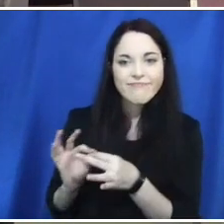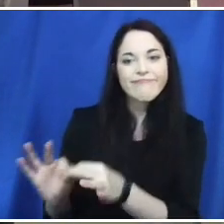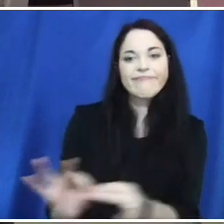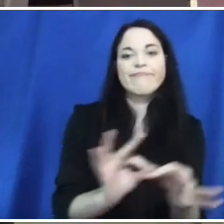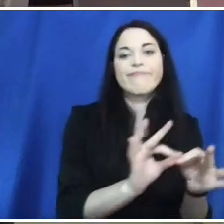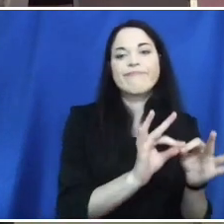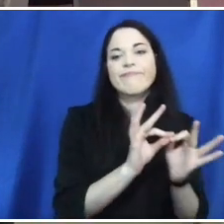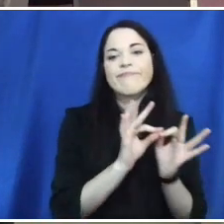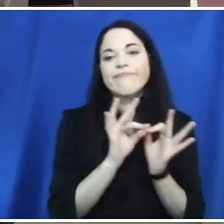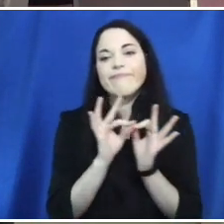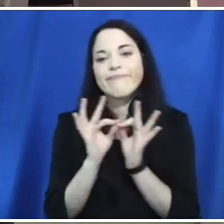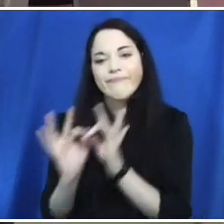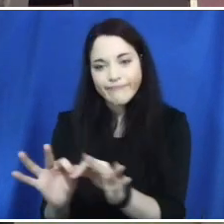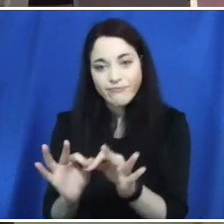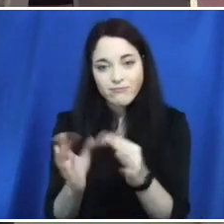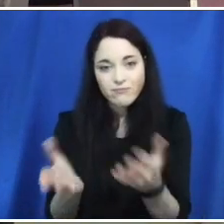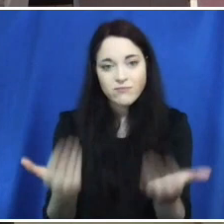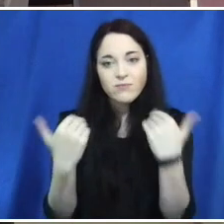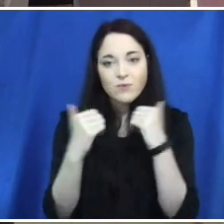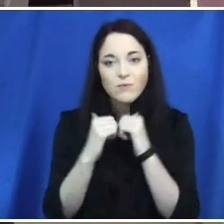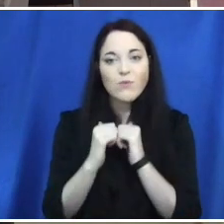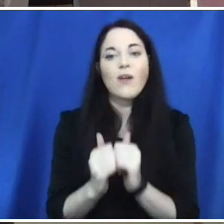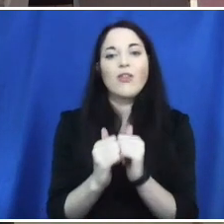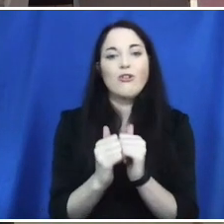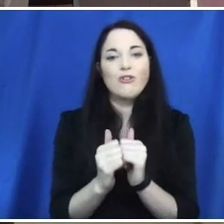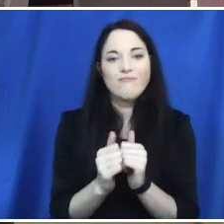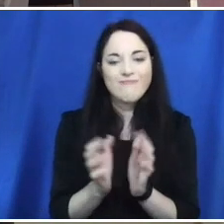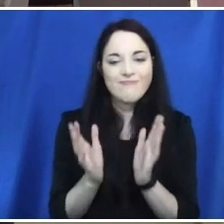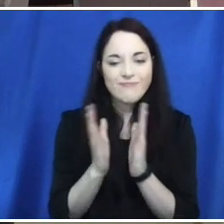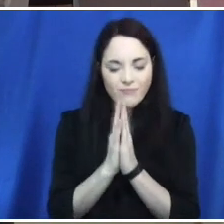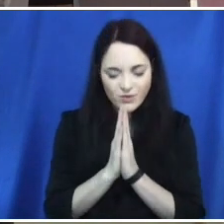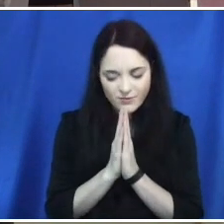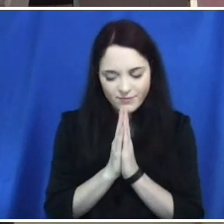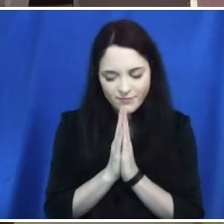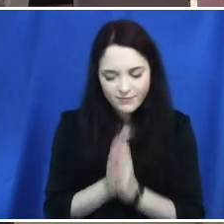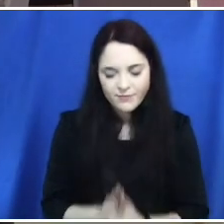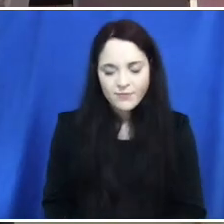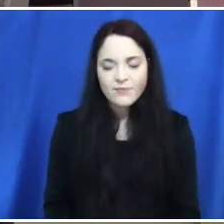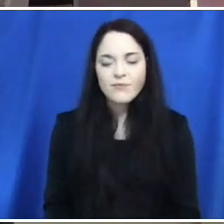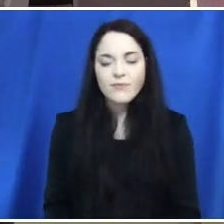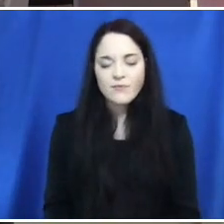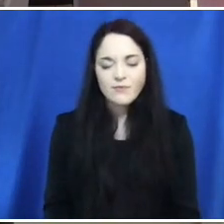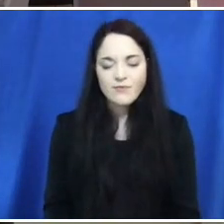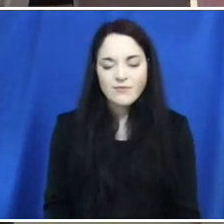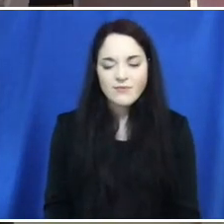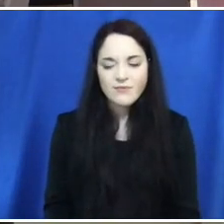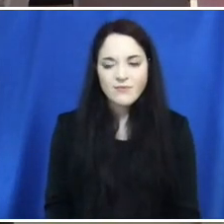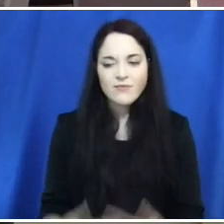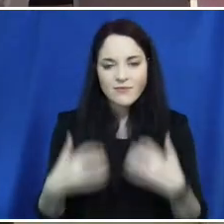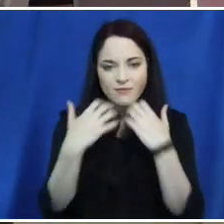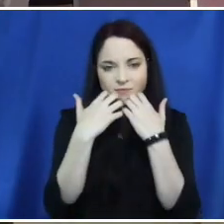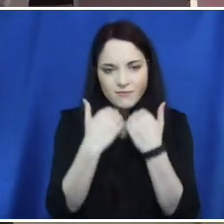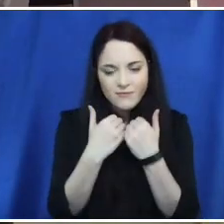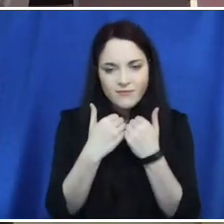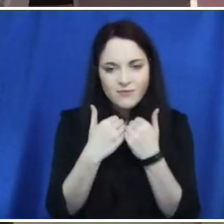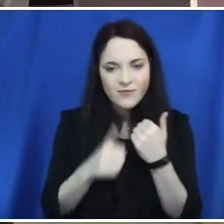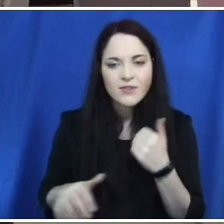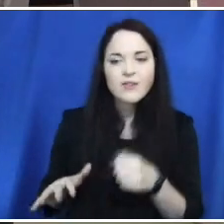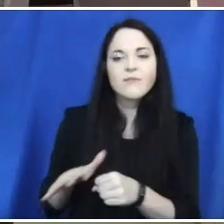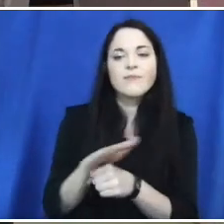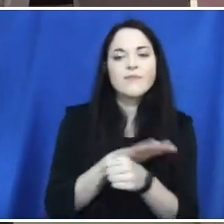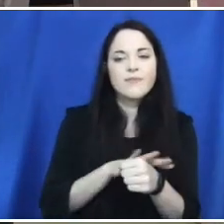spirits together in this sacred space, in the space where you are.